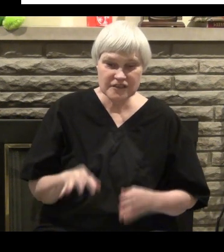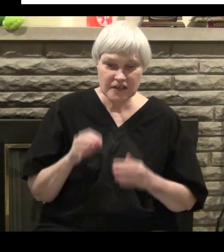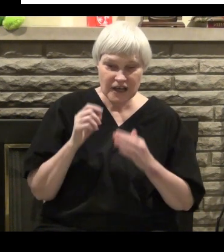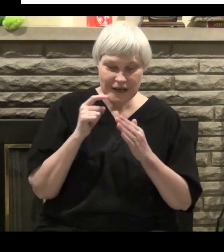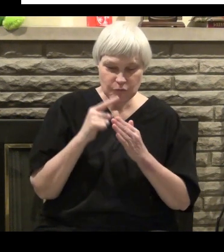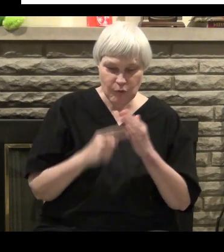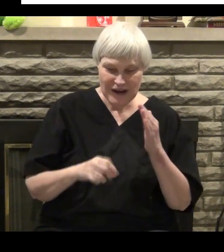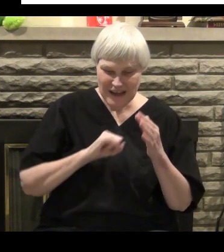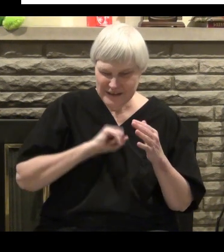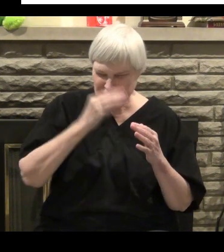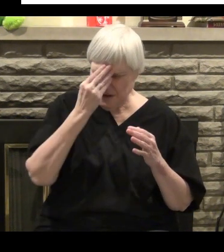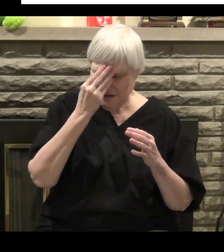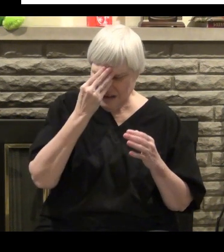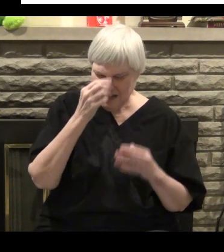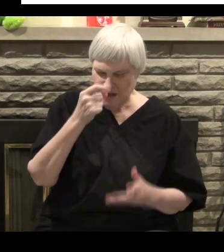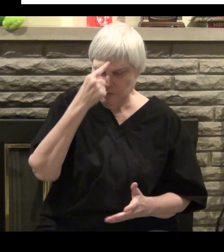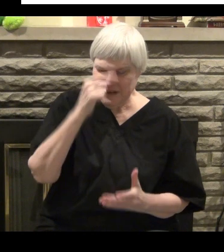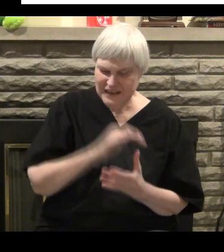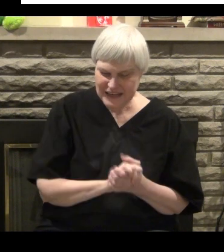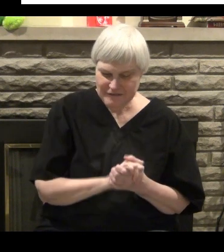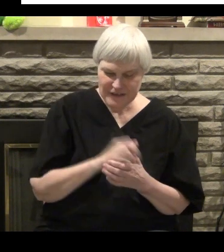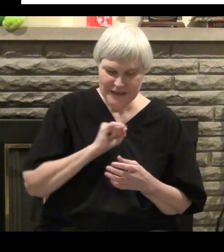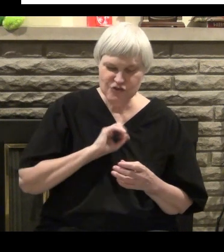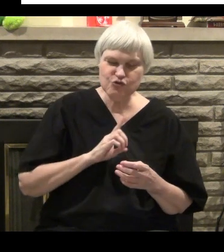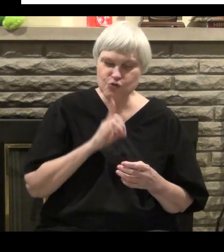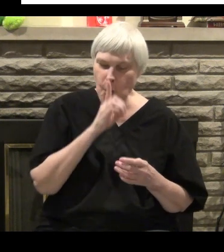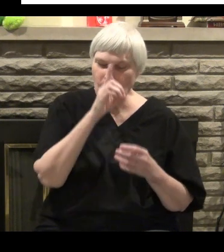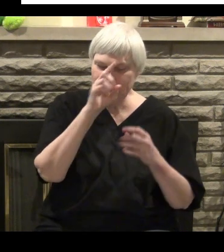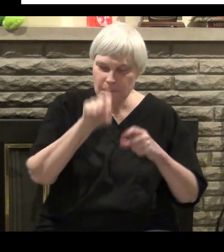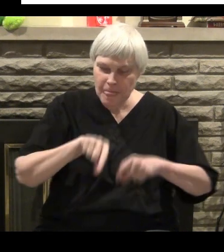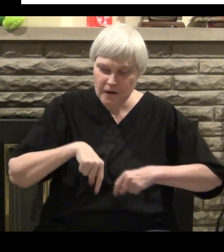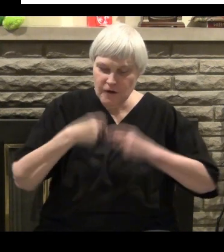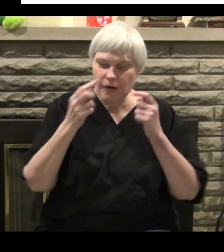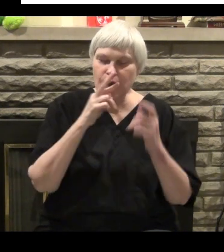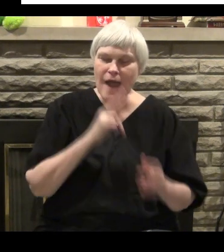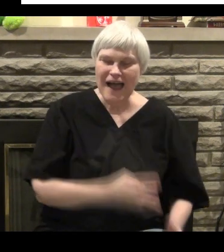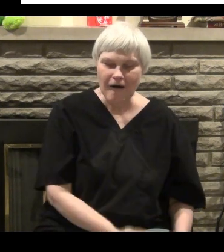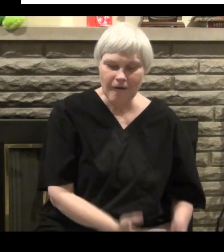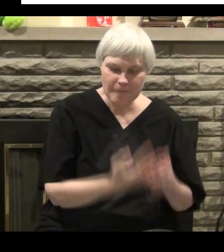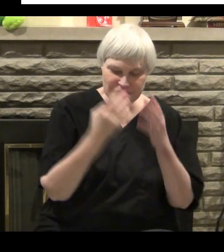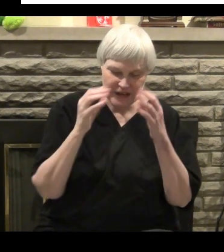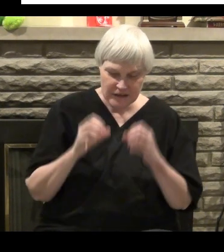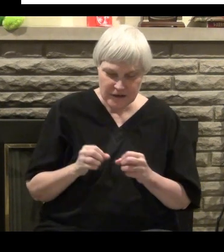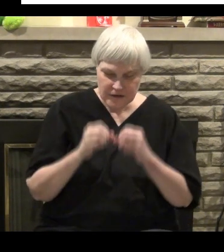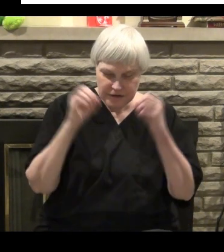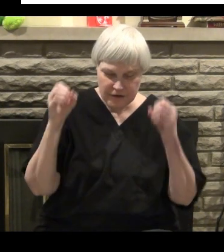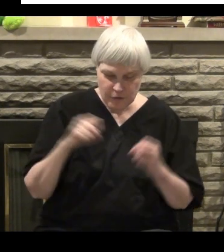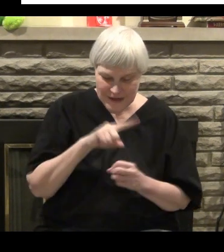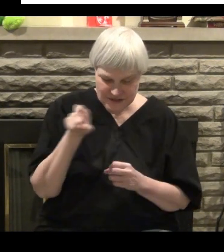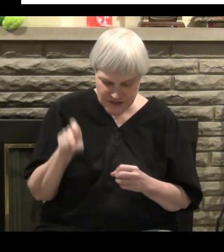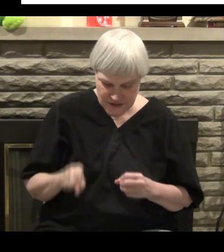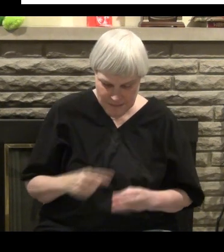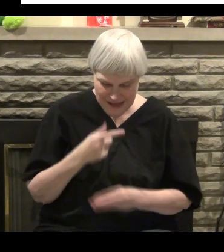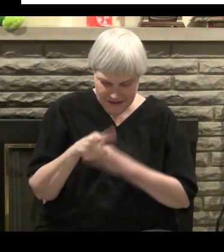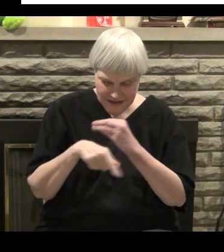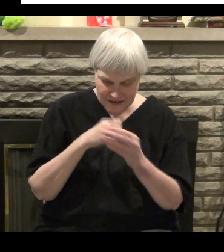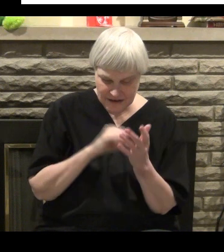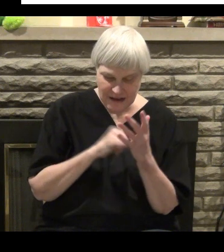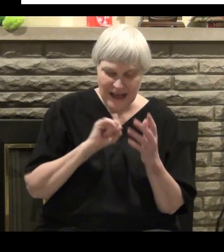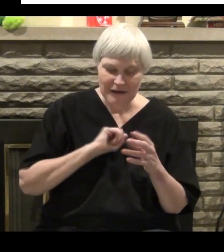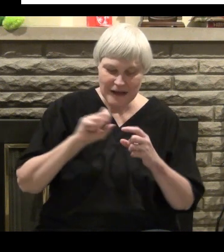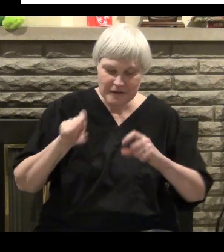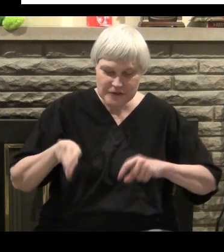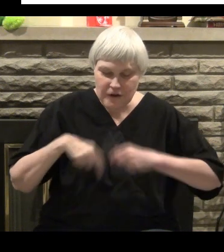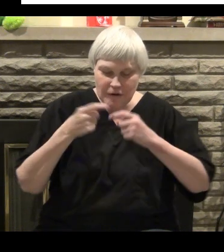I discovered I was lost, and based on what I had learned up to that point, I believed I was going to hell for certain. There was no